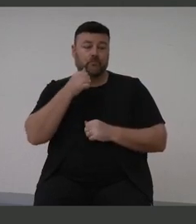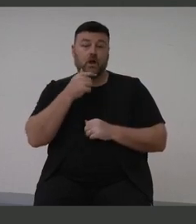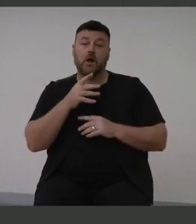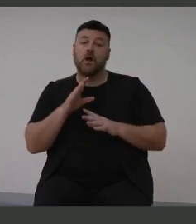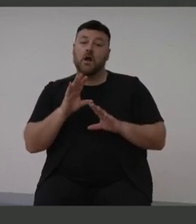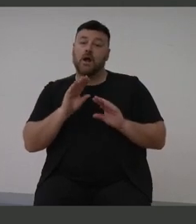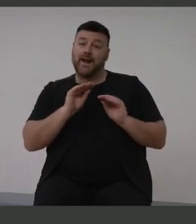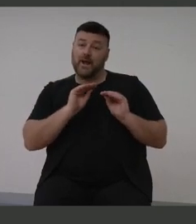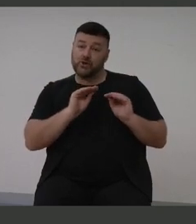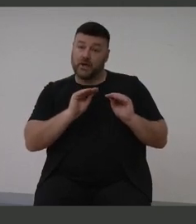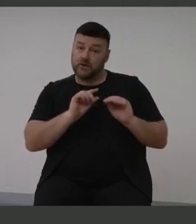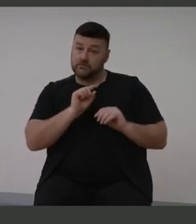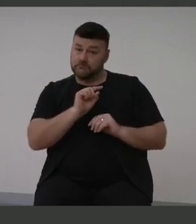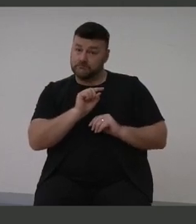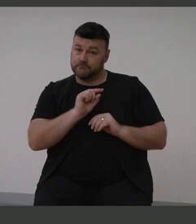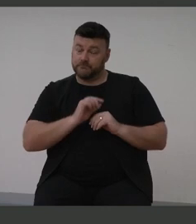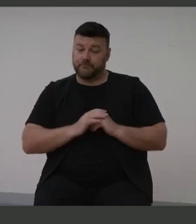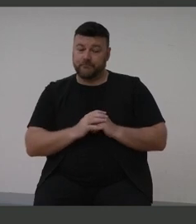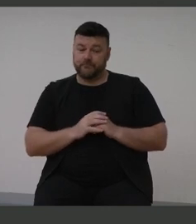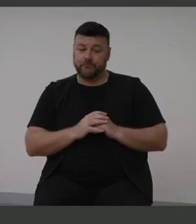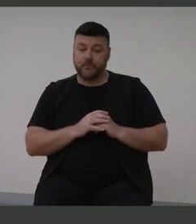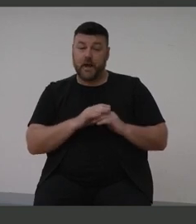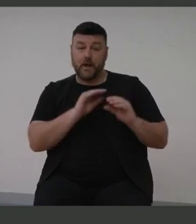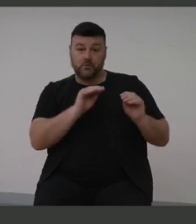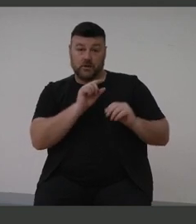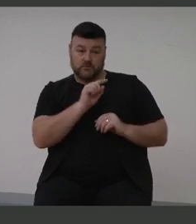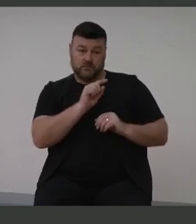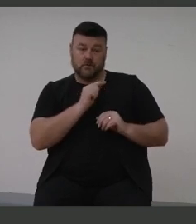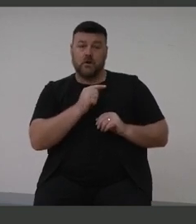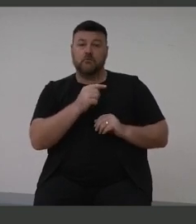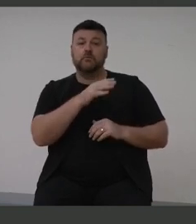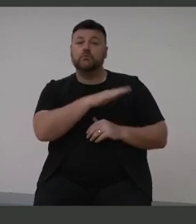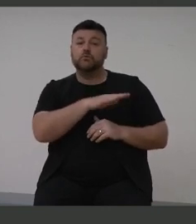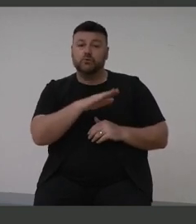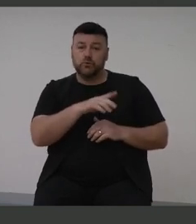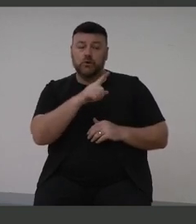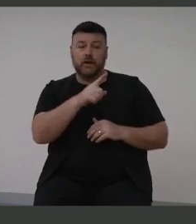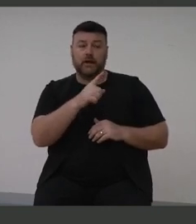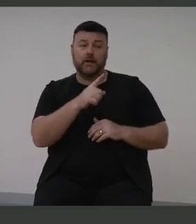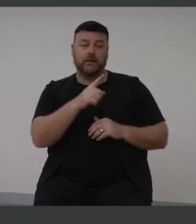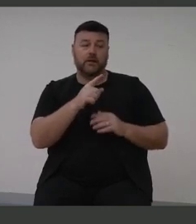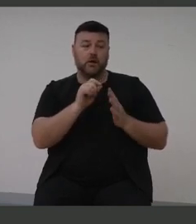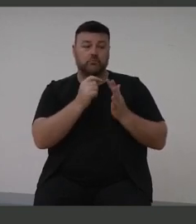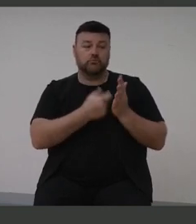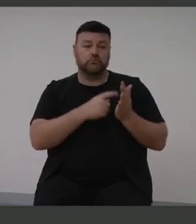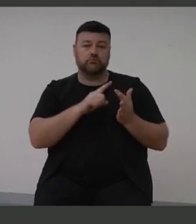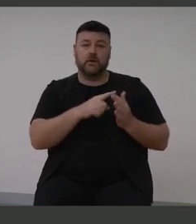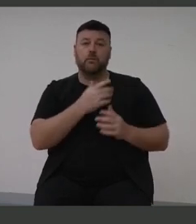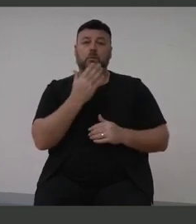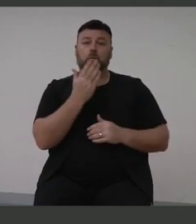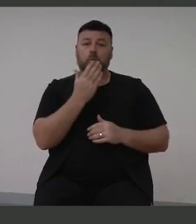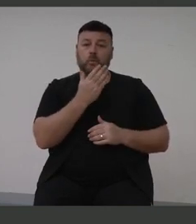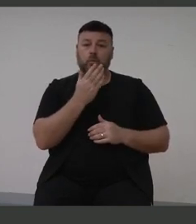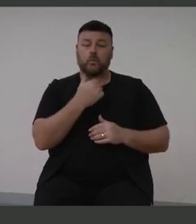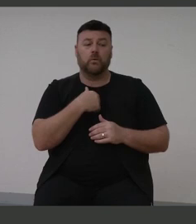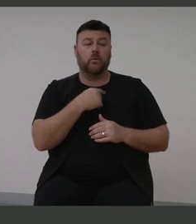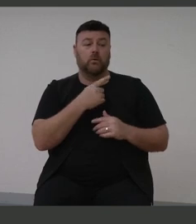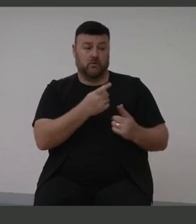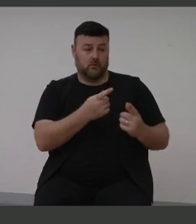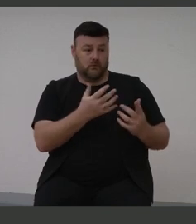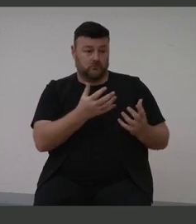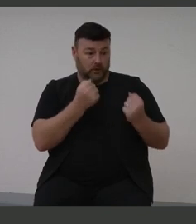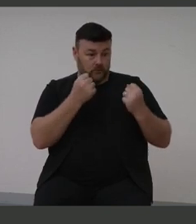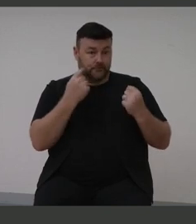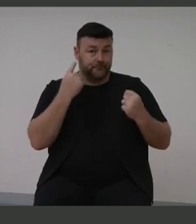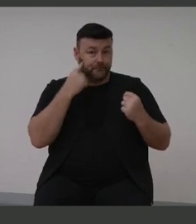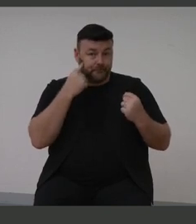that children in the pre-preschool area present with hearing issues,